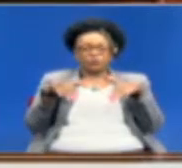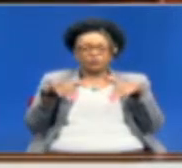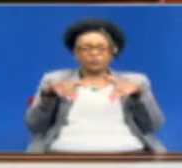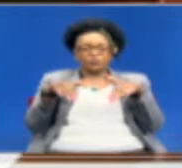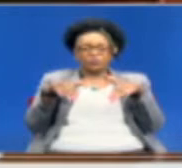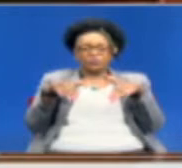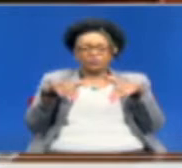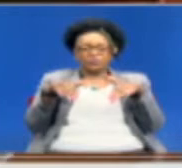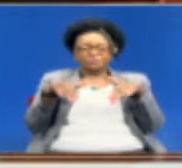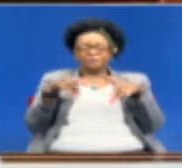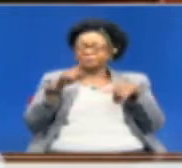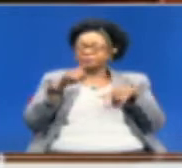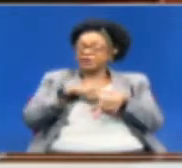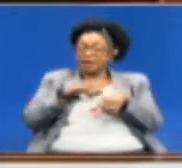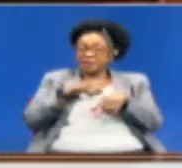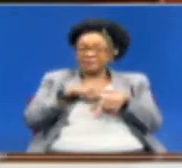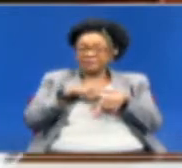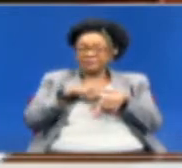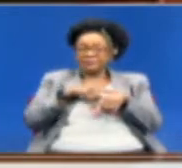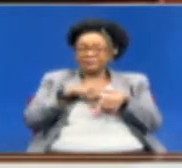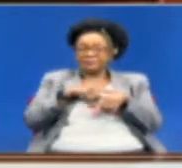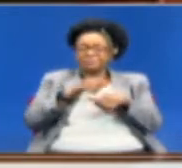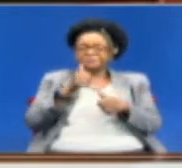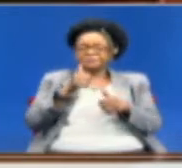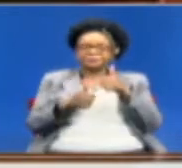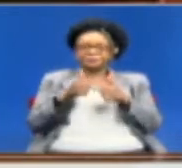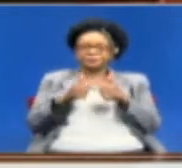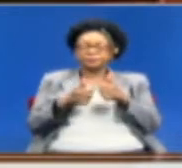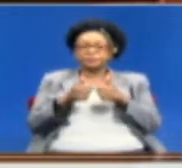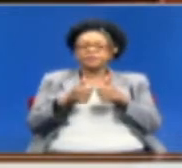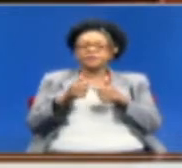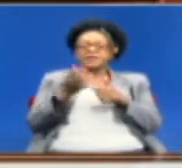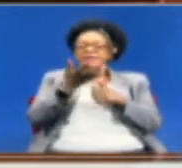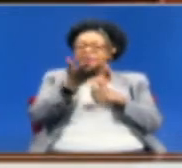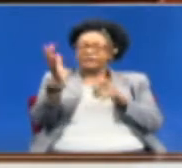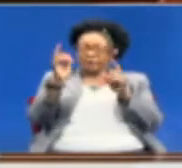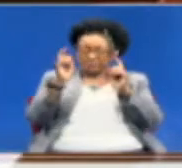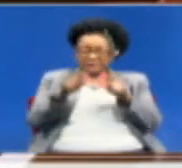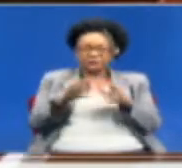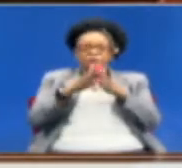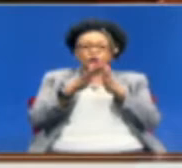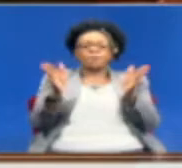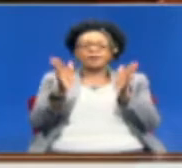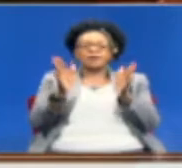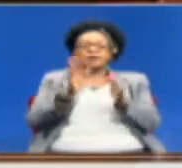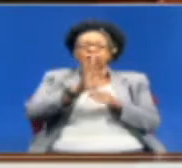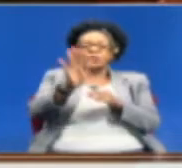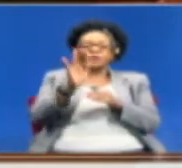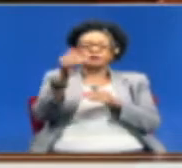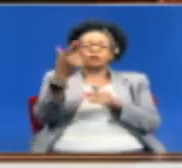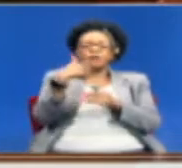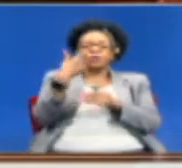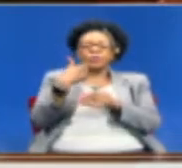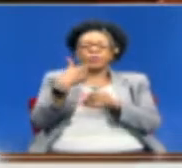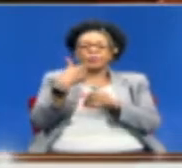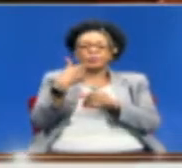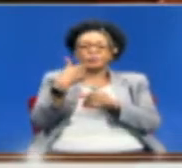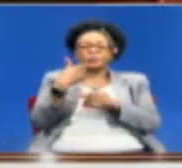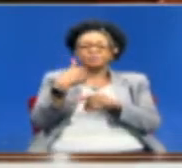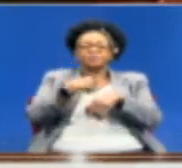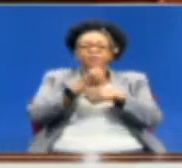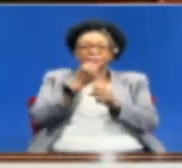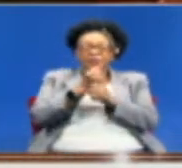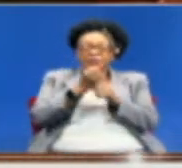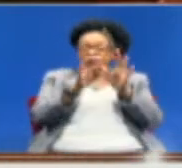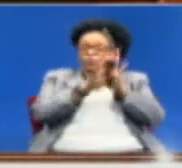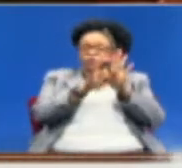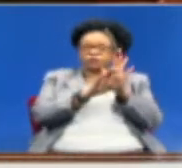This is the time, Mr. Speaker, that the servers must be opened. Those who went to, those who made the constitution